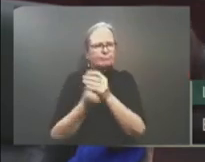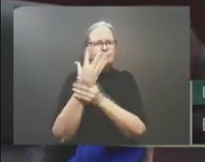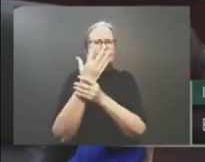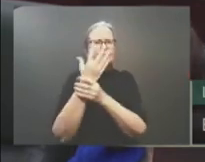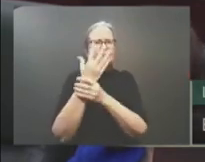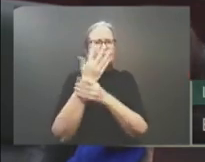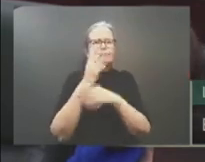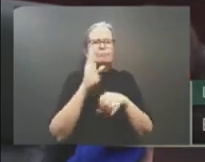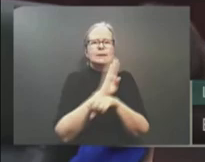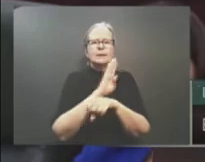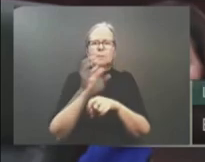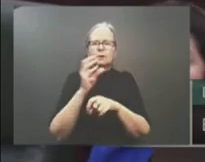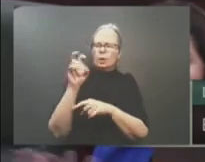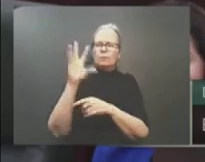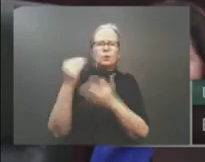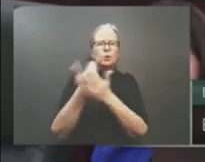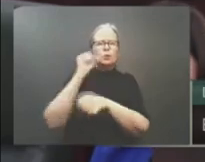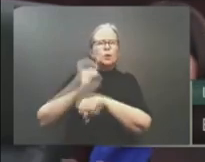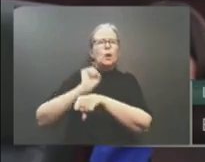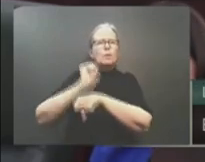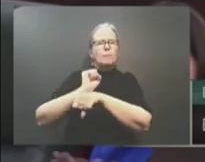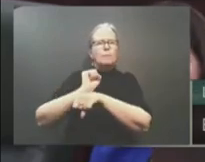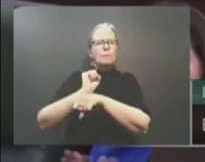of subsidized Quebec, I might add.